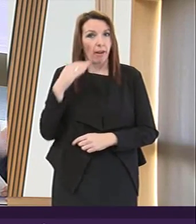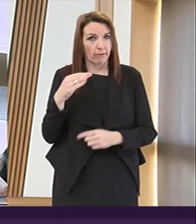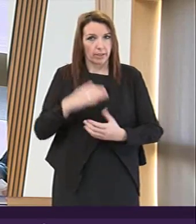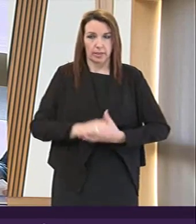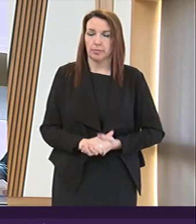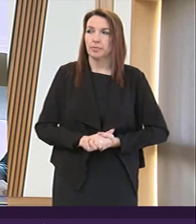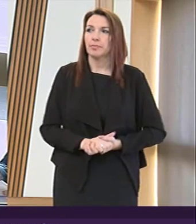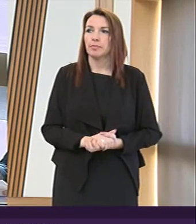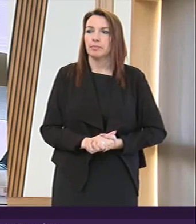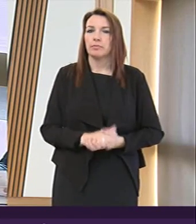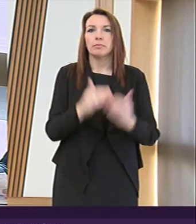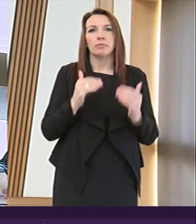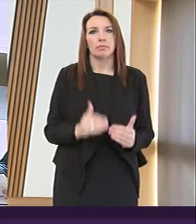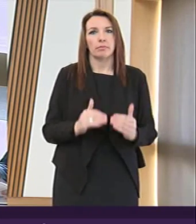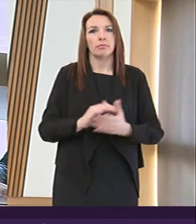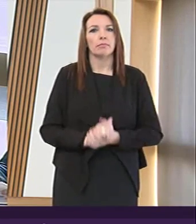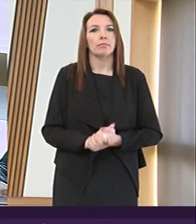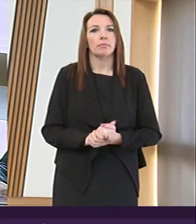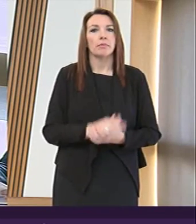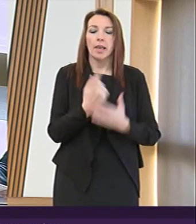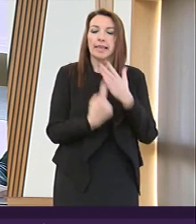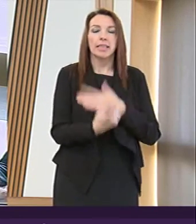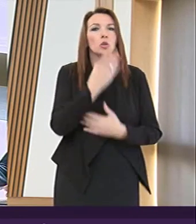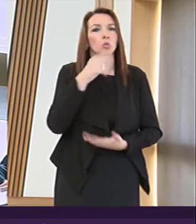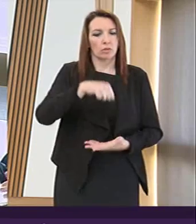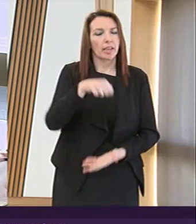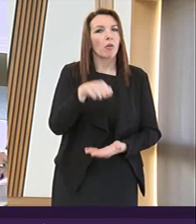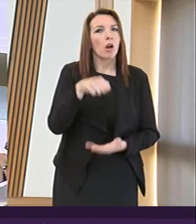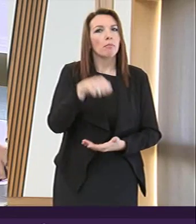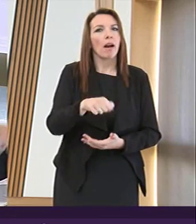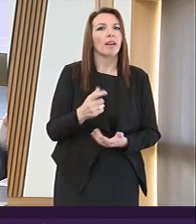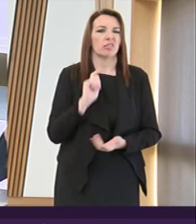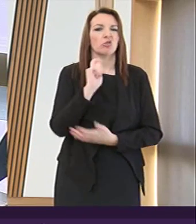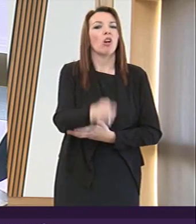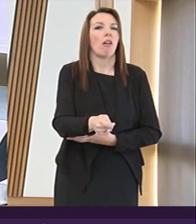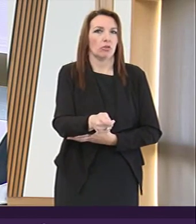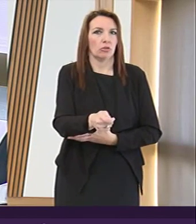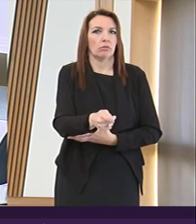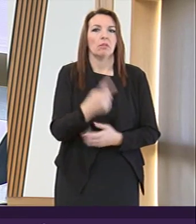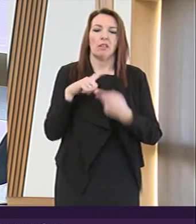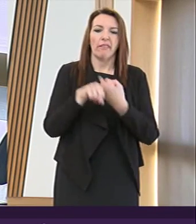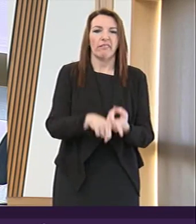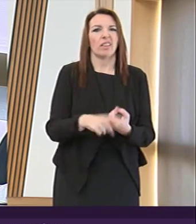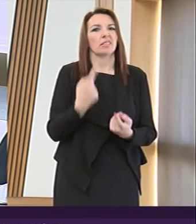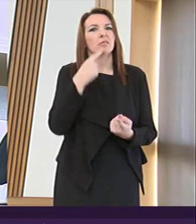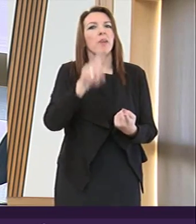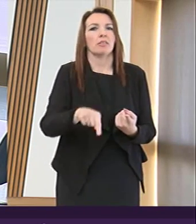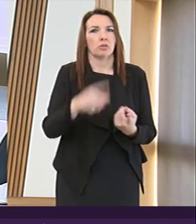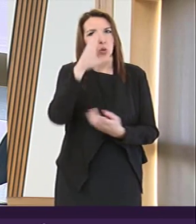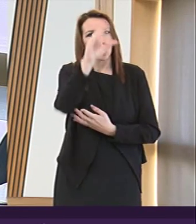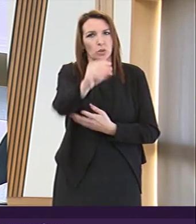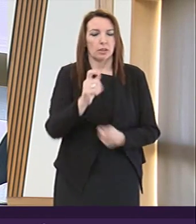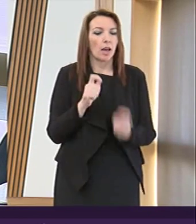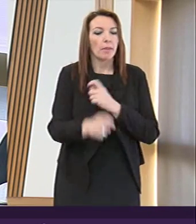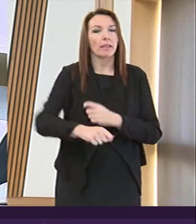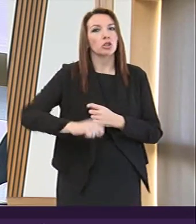nor on the Single-Use Carrier Bags Charge, Fixed Penalty Notices and Amendment